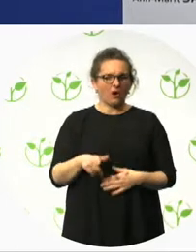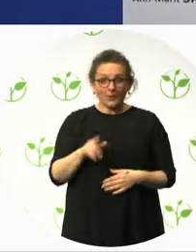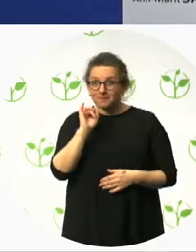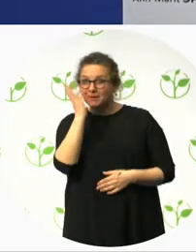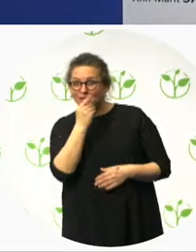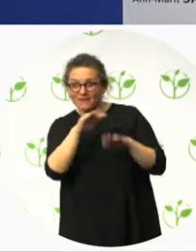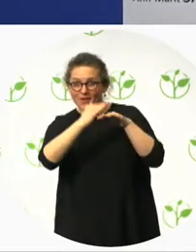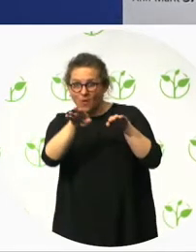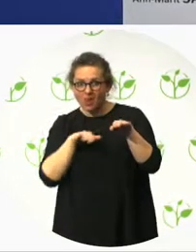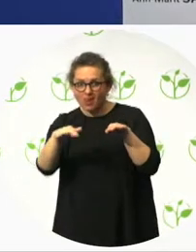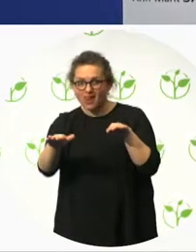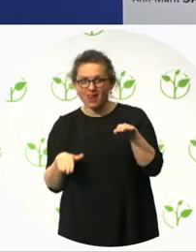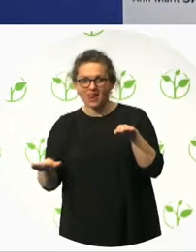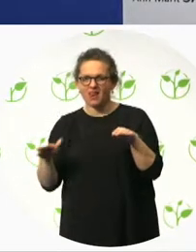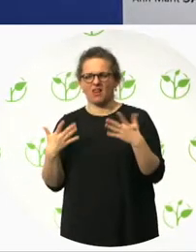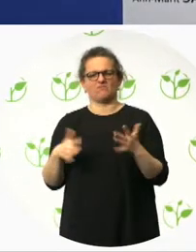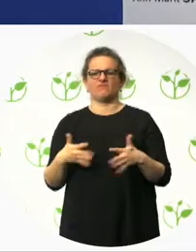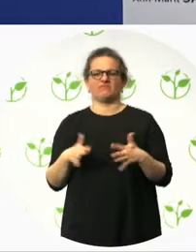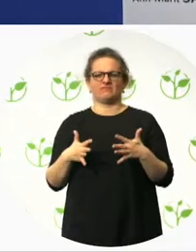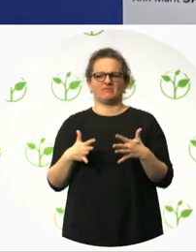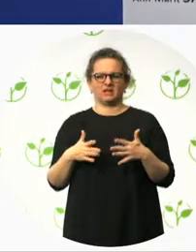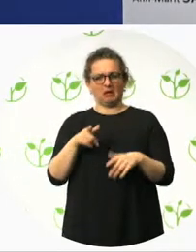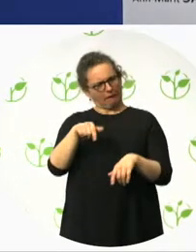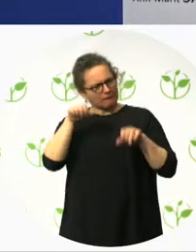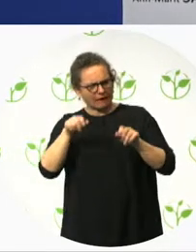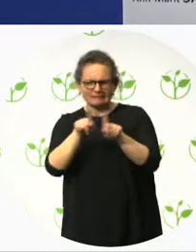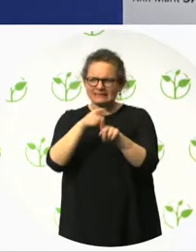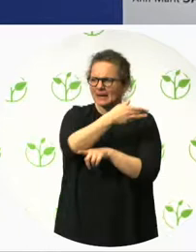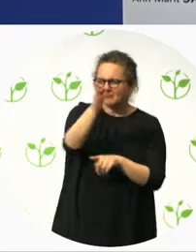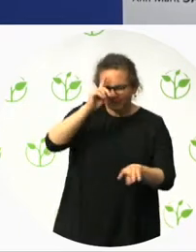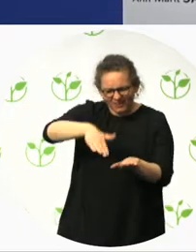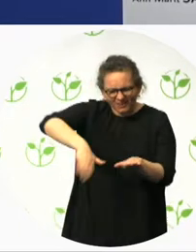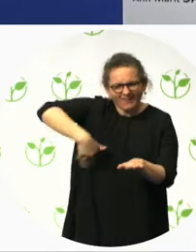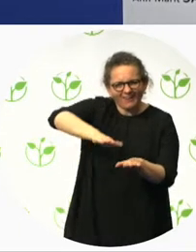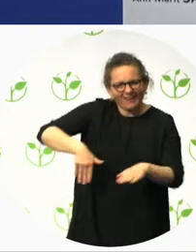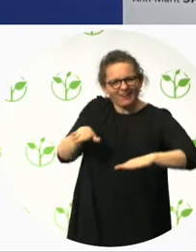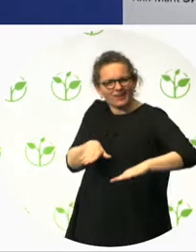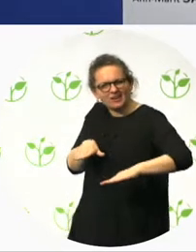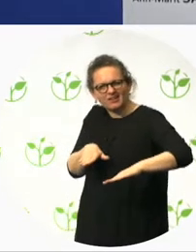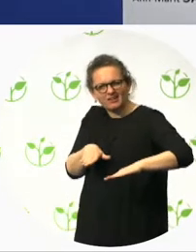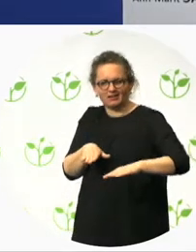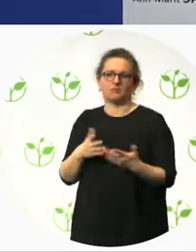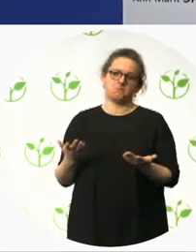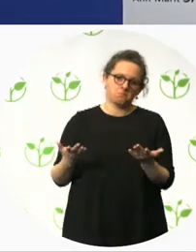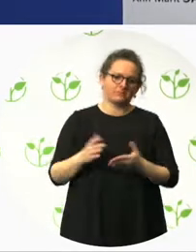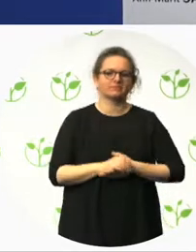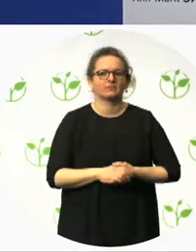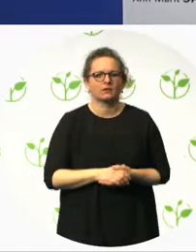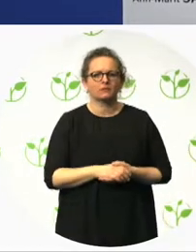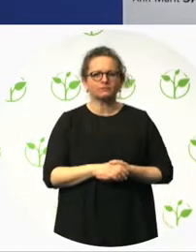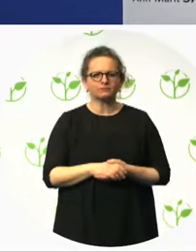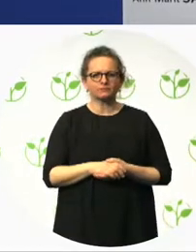So this car cost over 40,000 sterling. Sorry, I shouldn't have said sterling. But again,